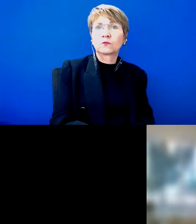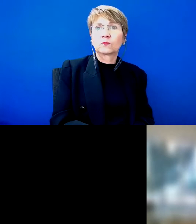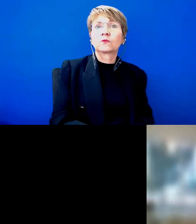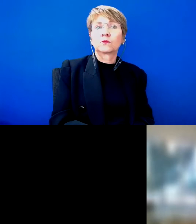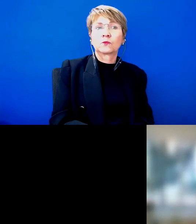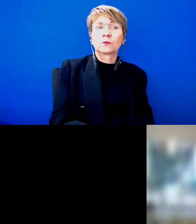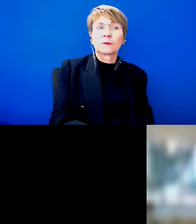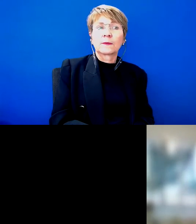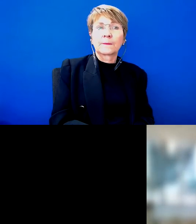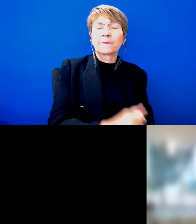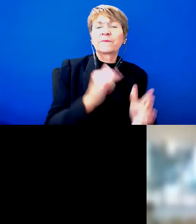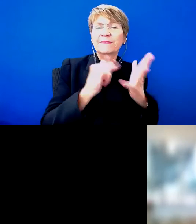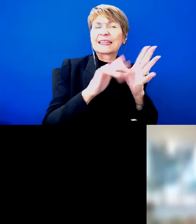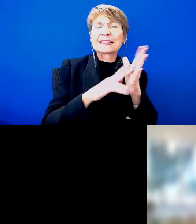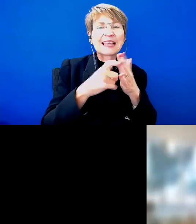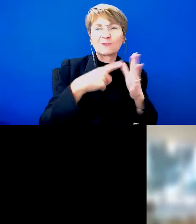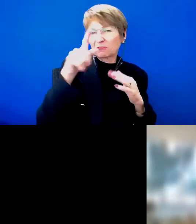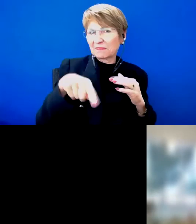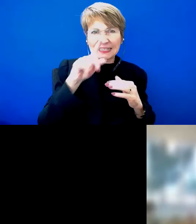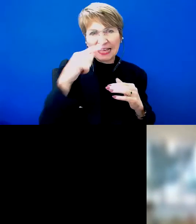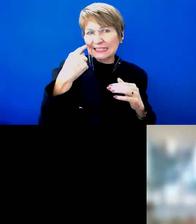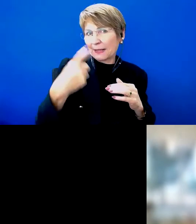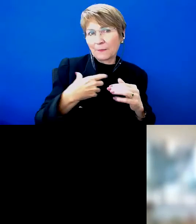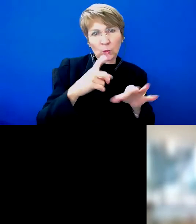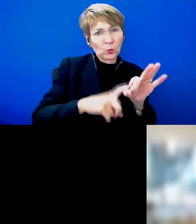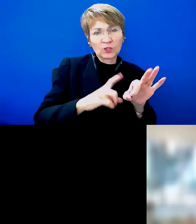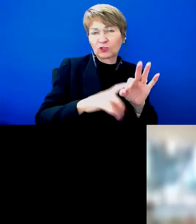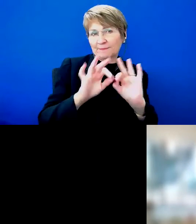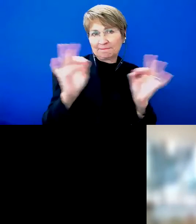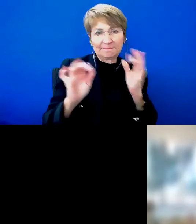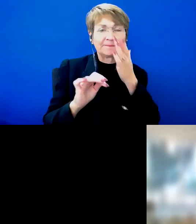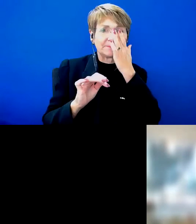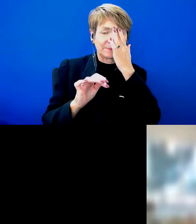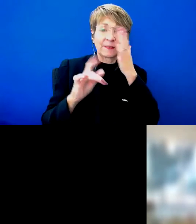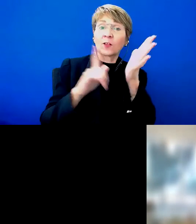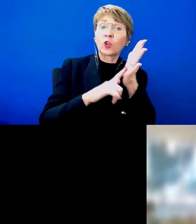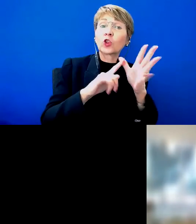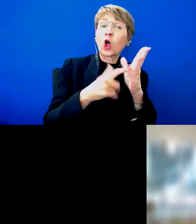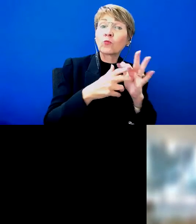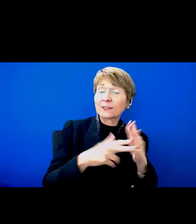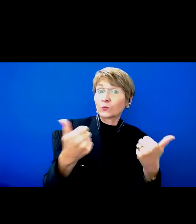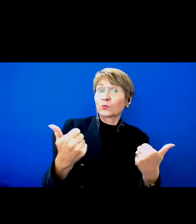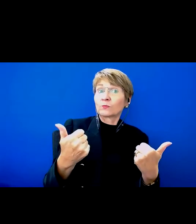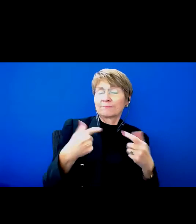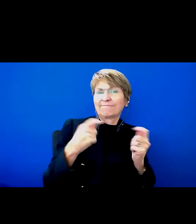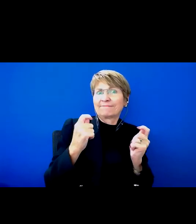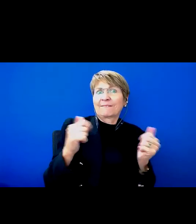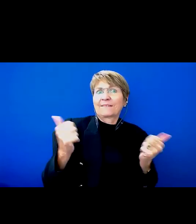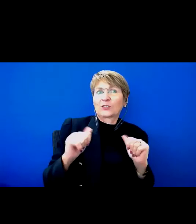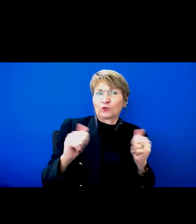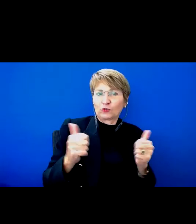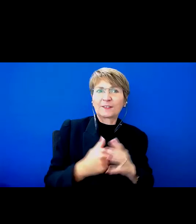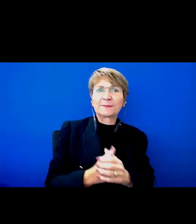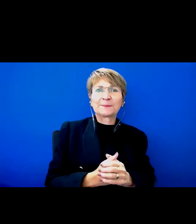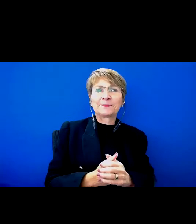No, I couldn't see any more questions coming through there, Lauren. All right. Well, that's good then. So, we're just about done for today, but